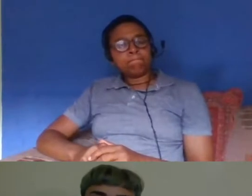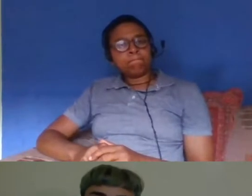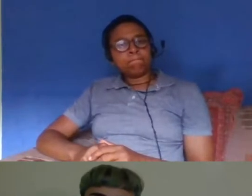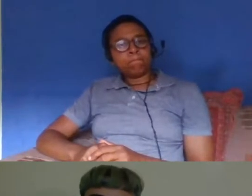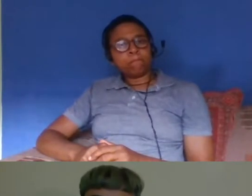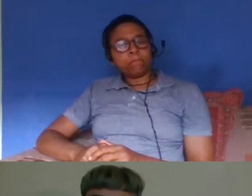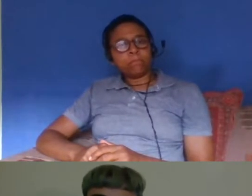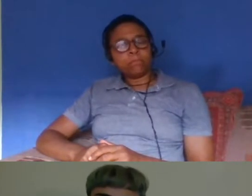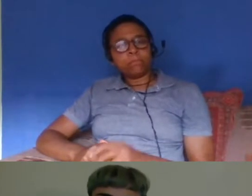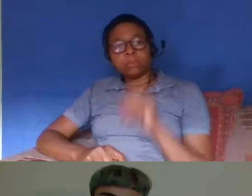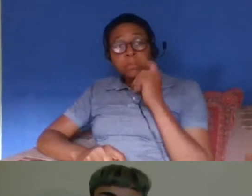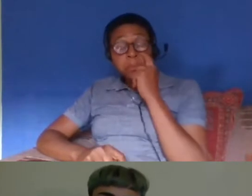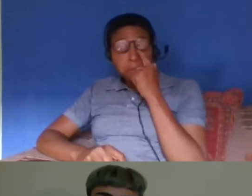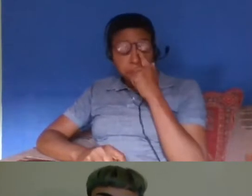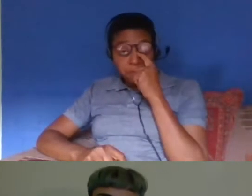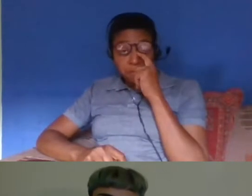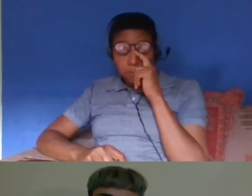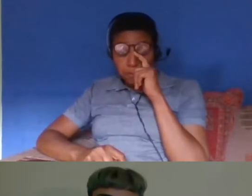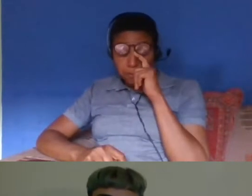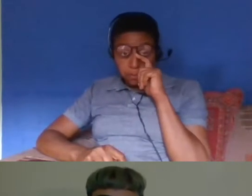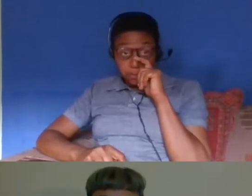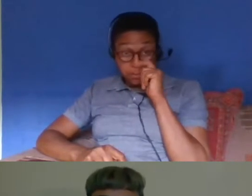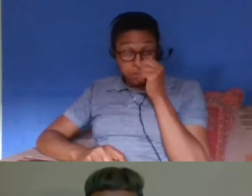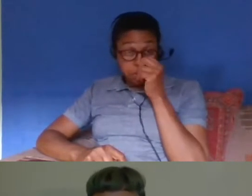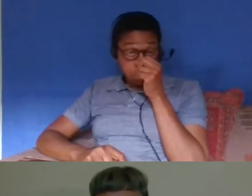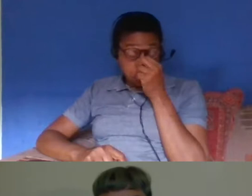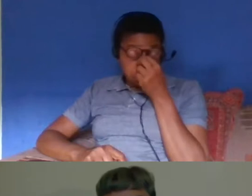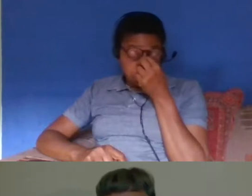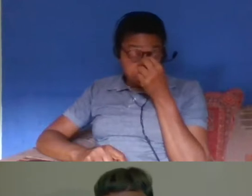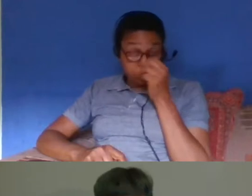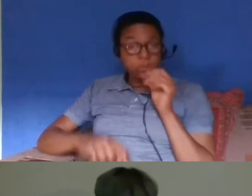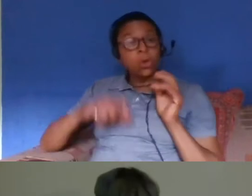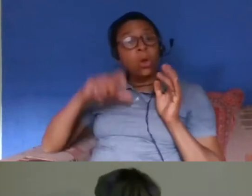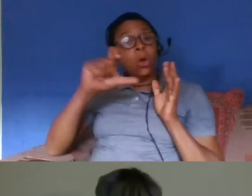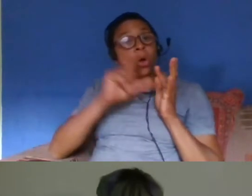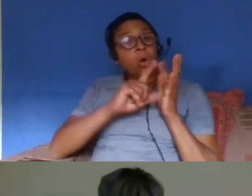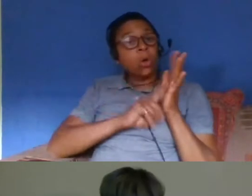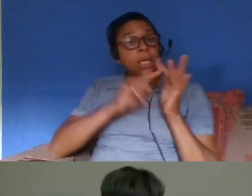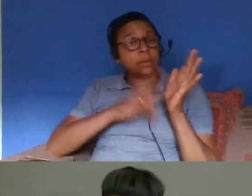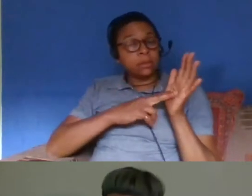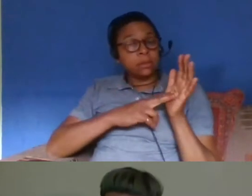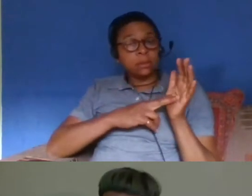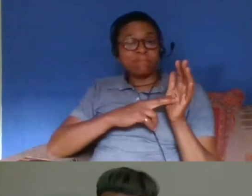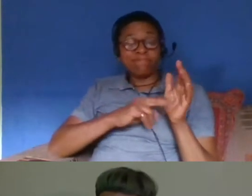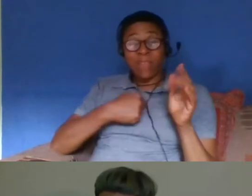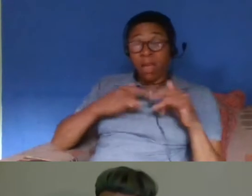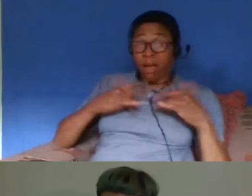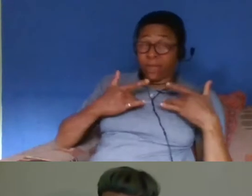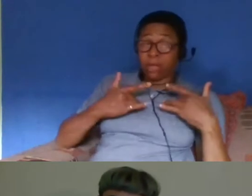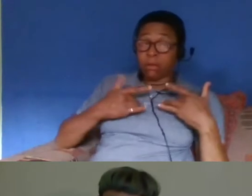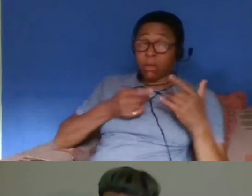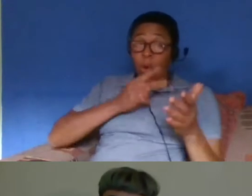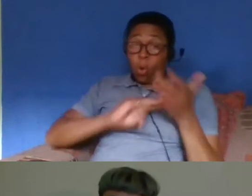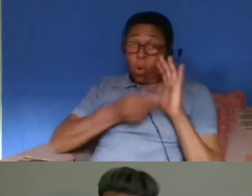um yeah if if if i answer now it's um i think organizations like jabir's are really crucial to this